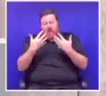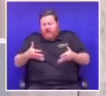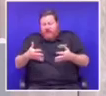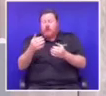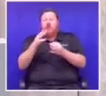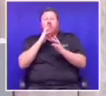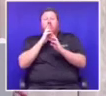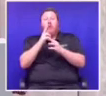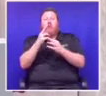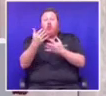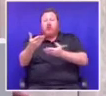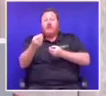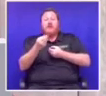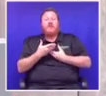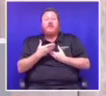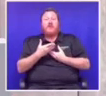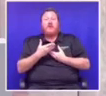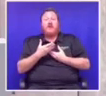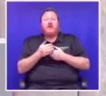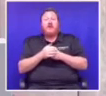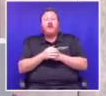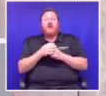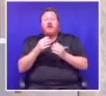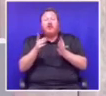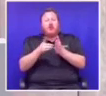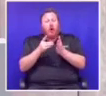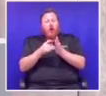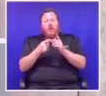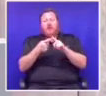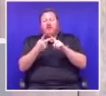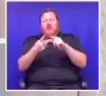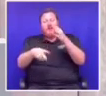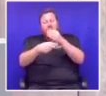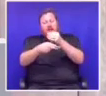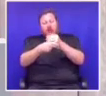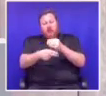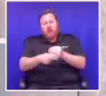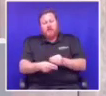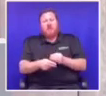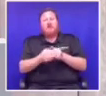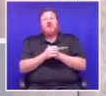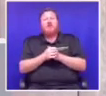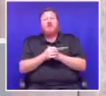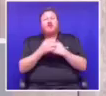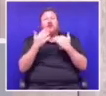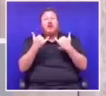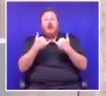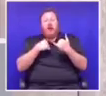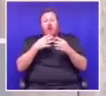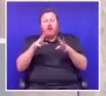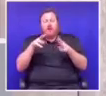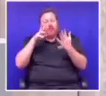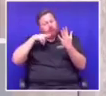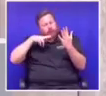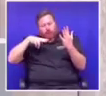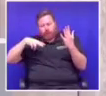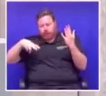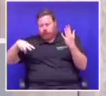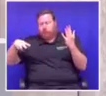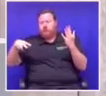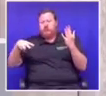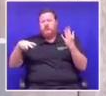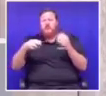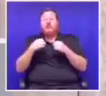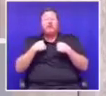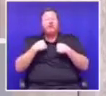with all the documents and the attachment, which I am now studying. And I have